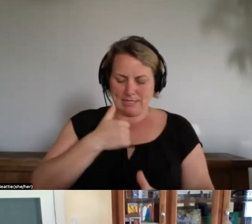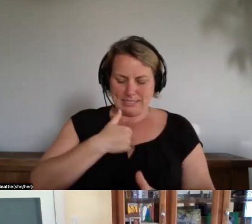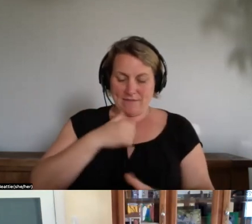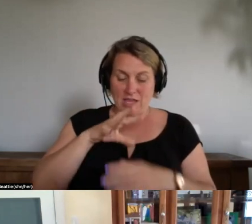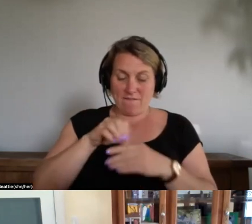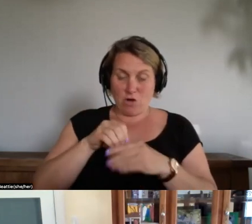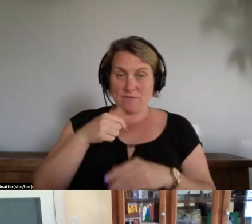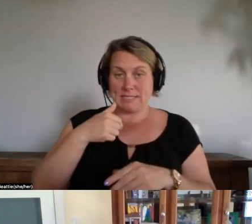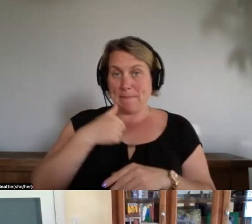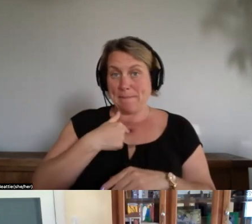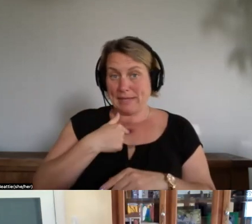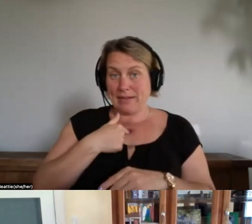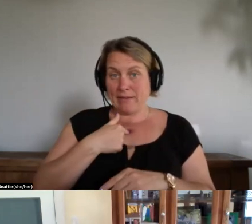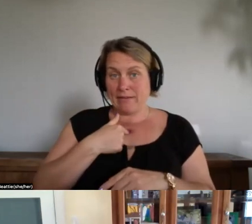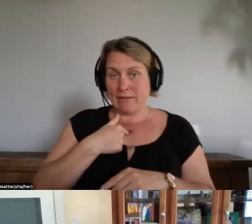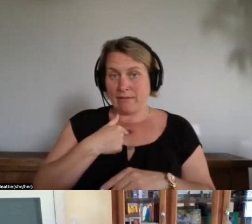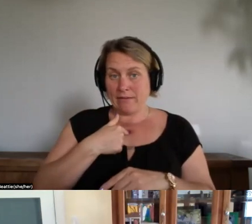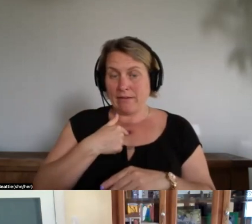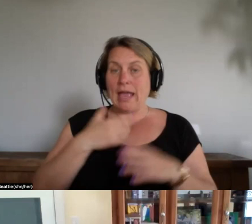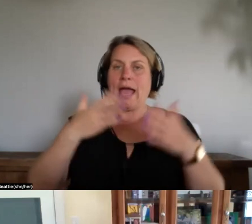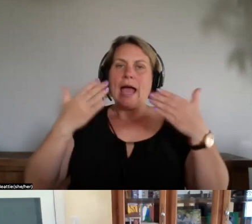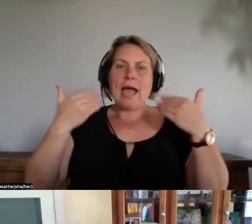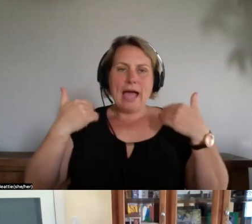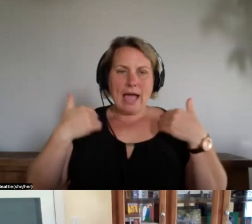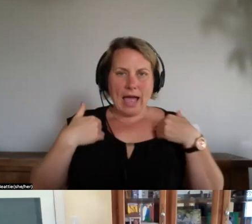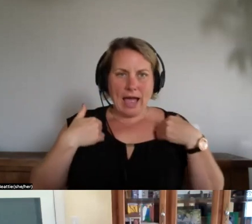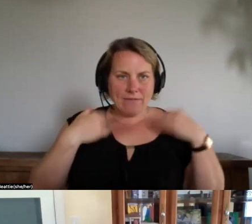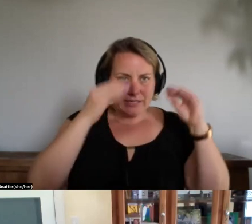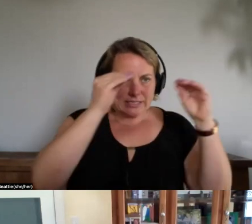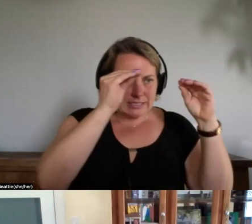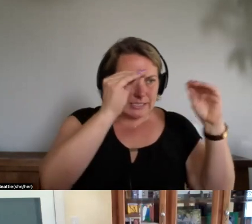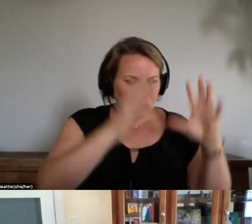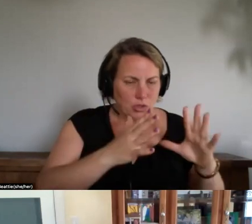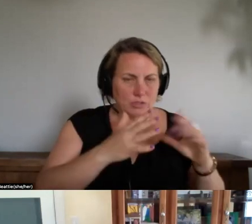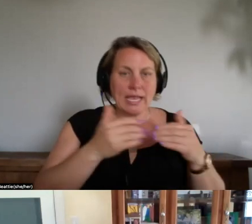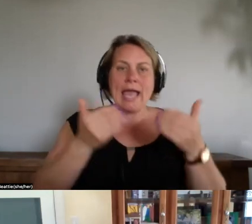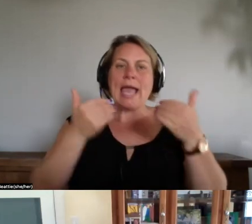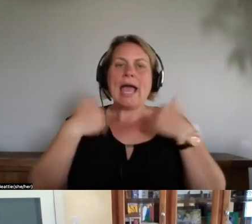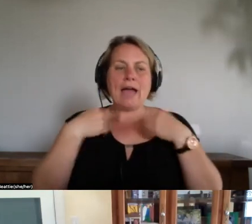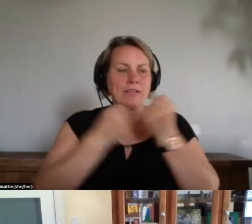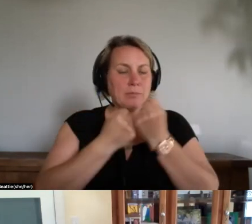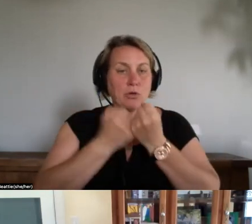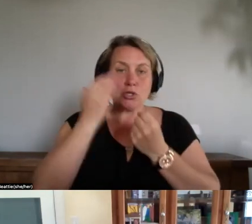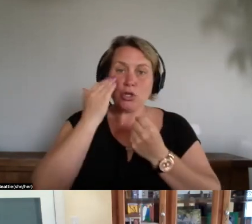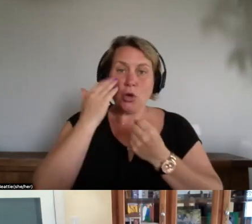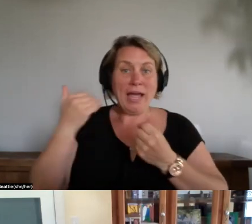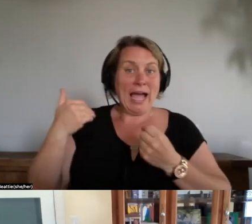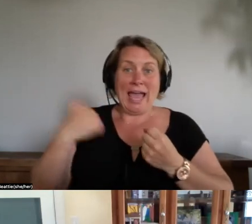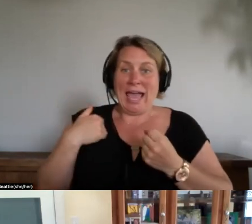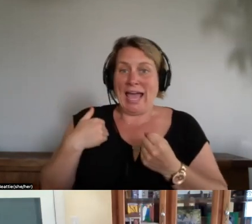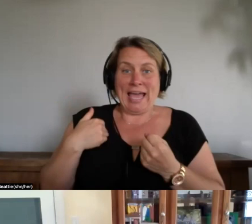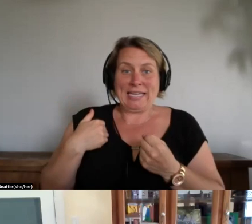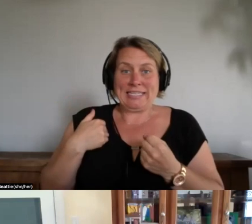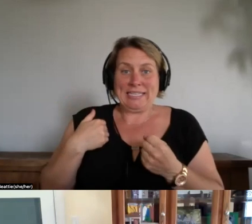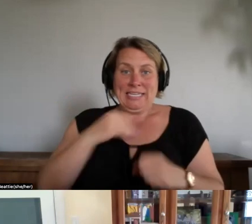teachers and supports like i said jane smith was on one side and vi smith was on the other you know and they led